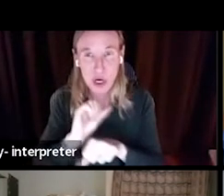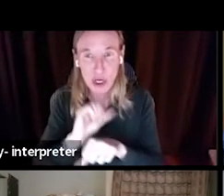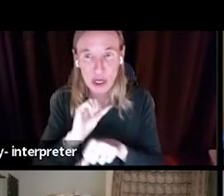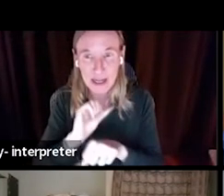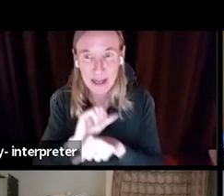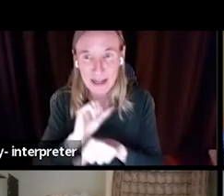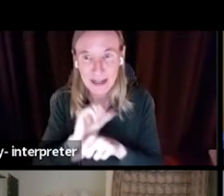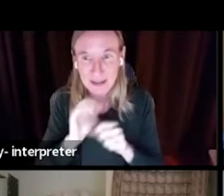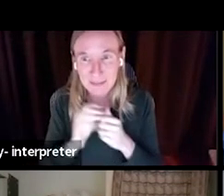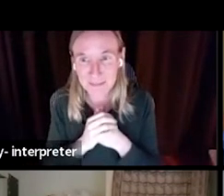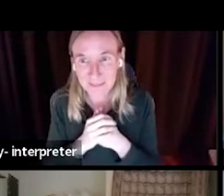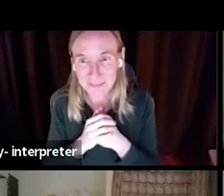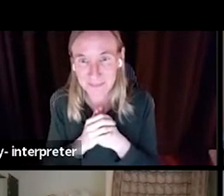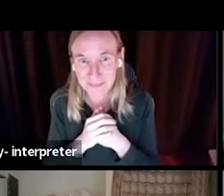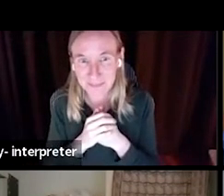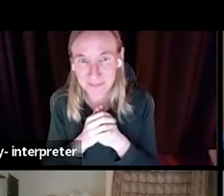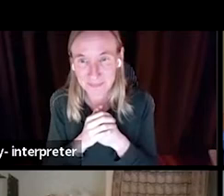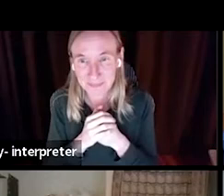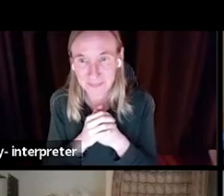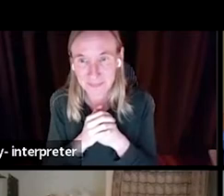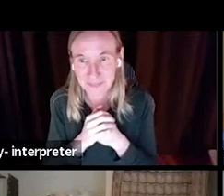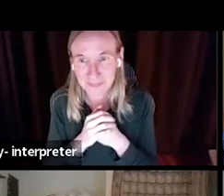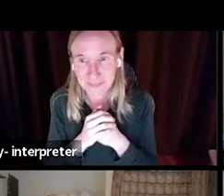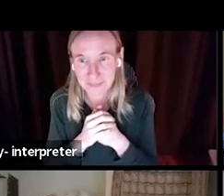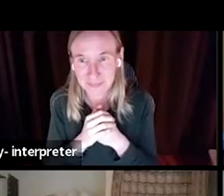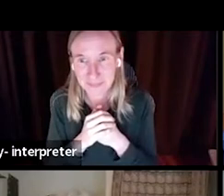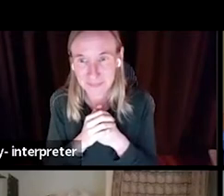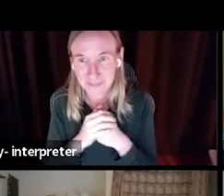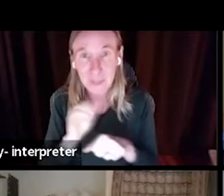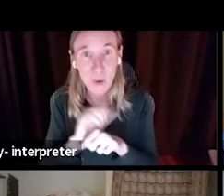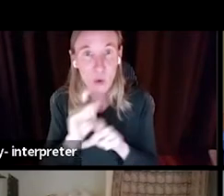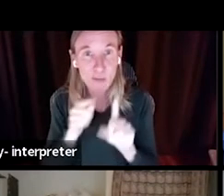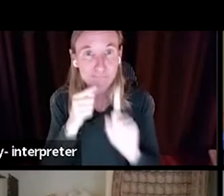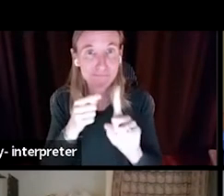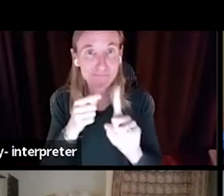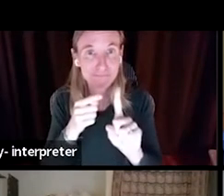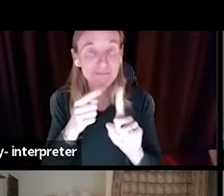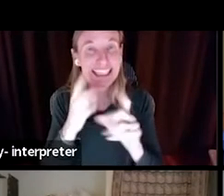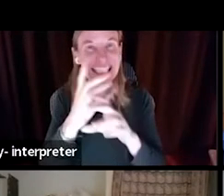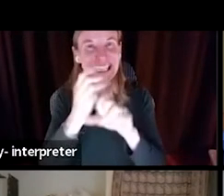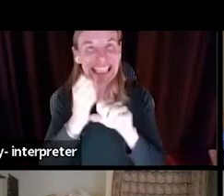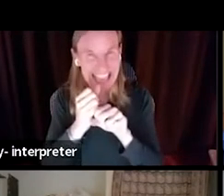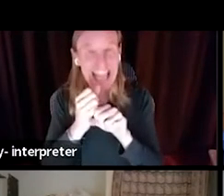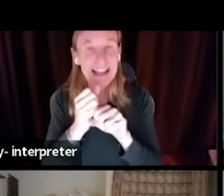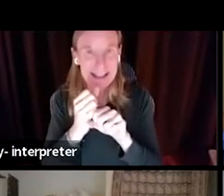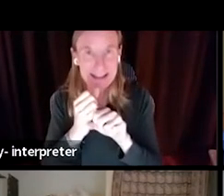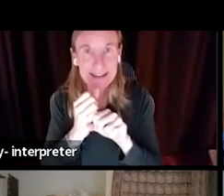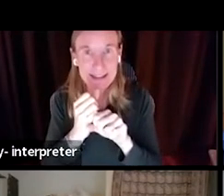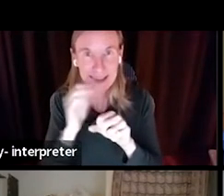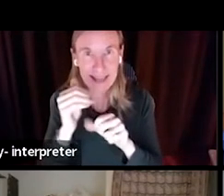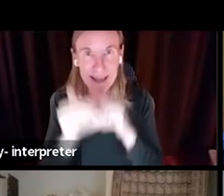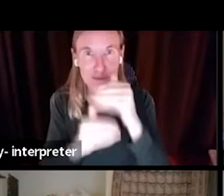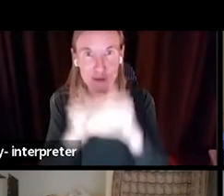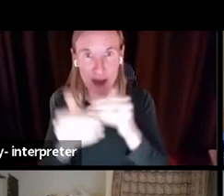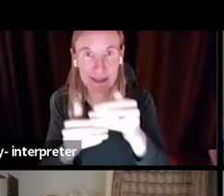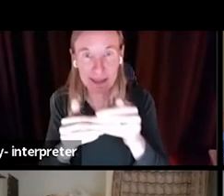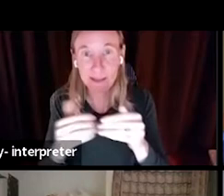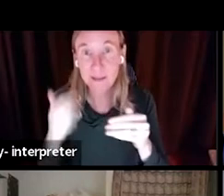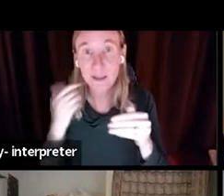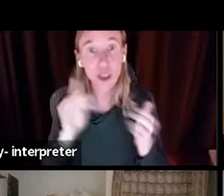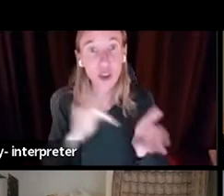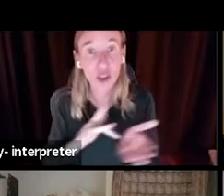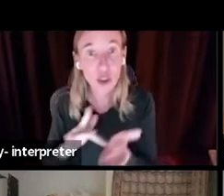to work towards that. We conducted a survey of our agencies and departments